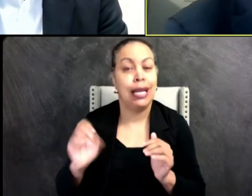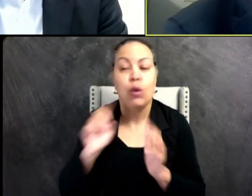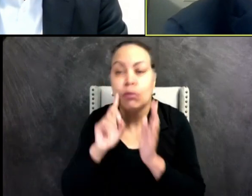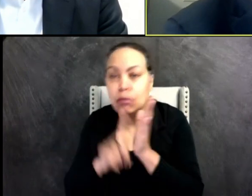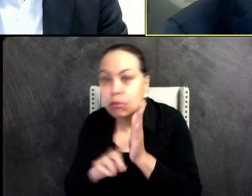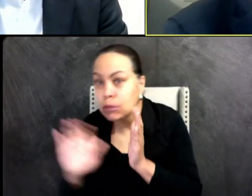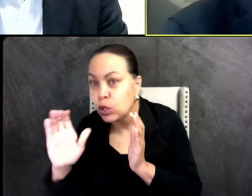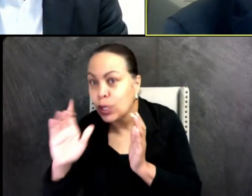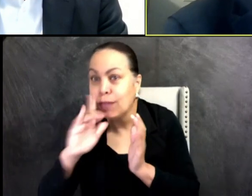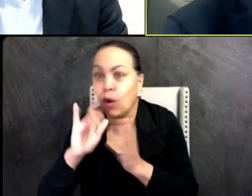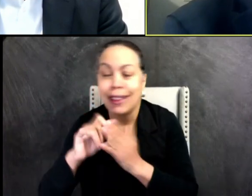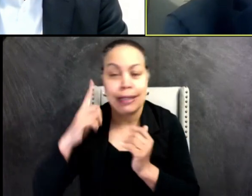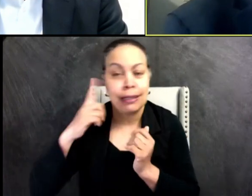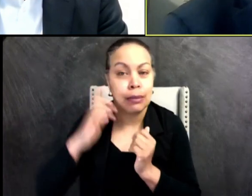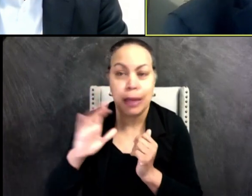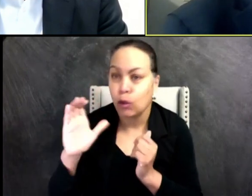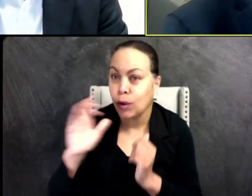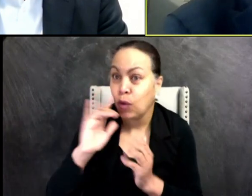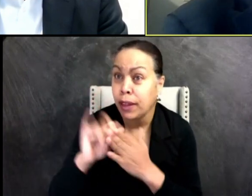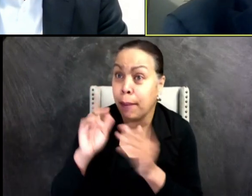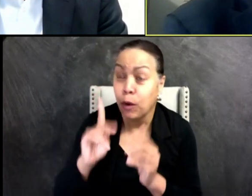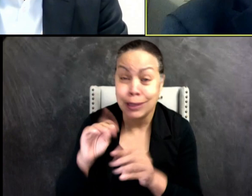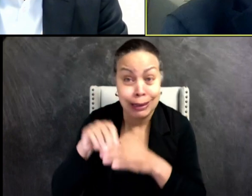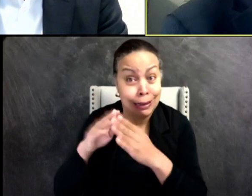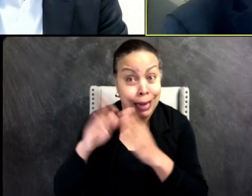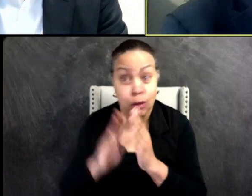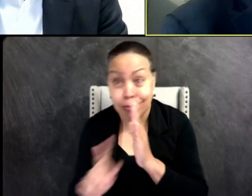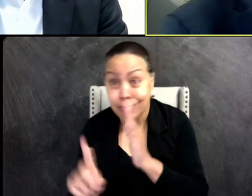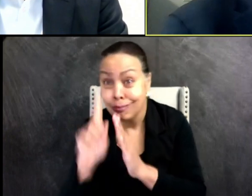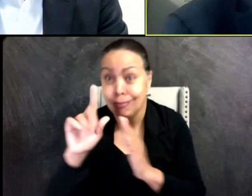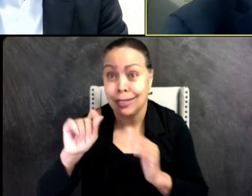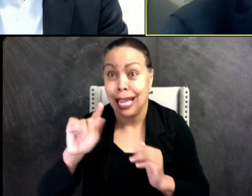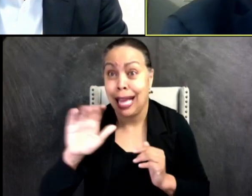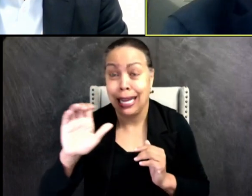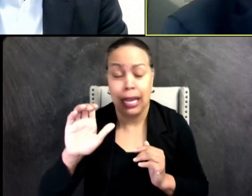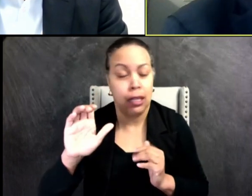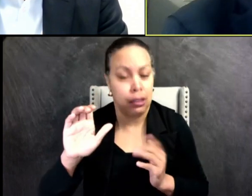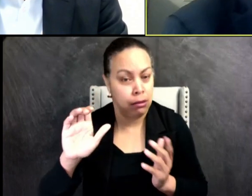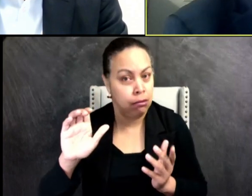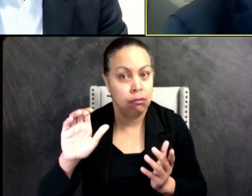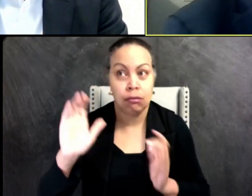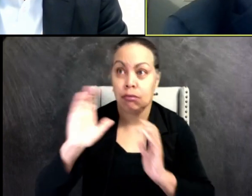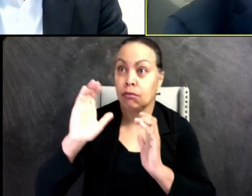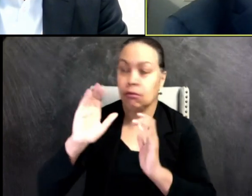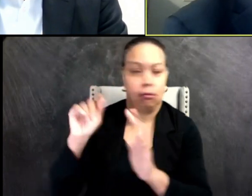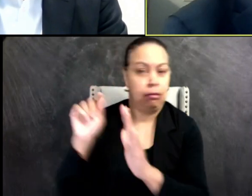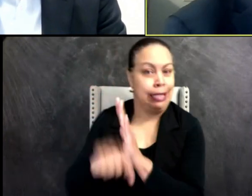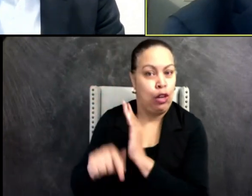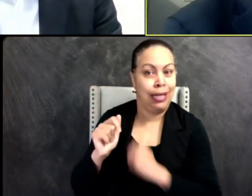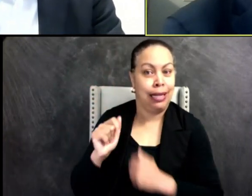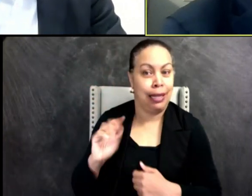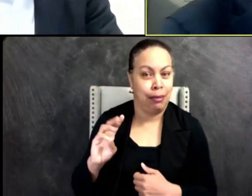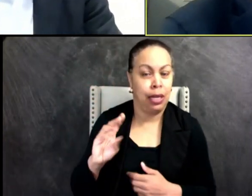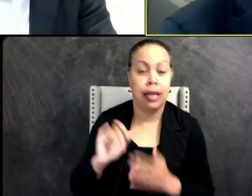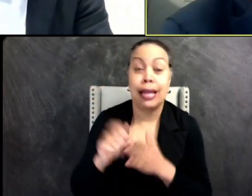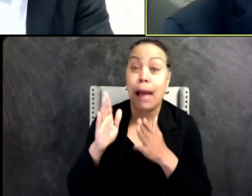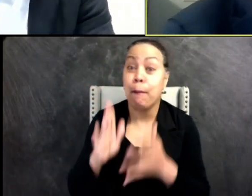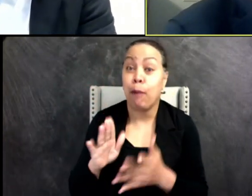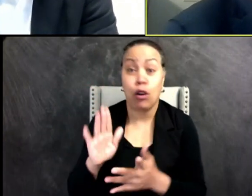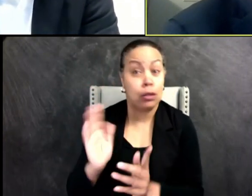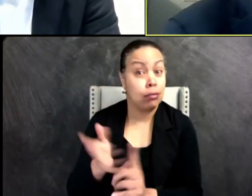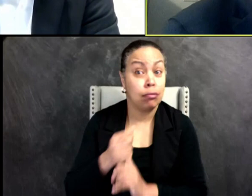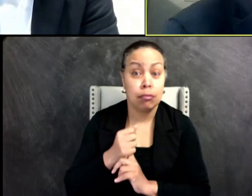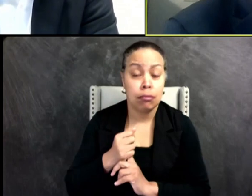for the suspect. The suspect was taken into custody, unharmed. There was no excessive force issues or